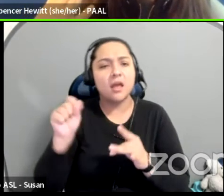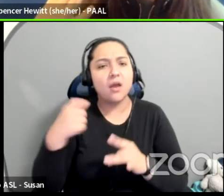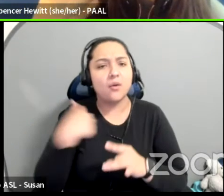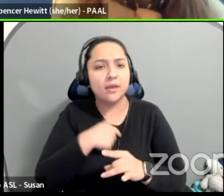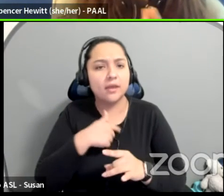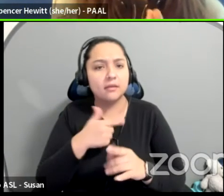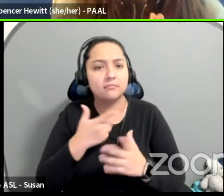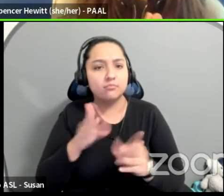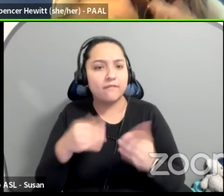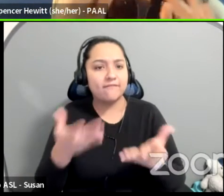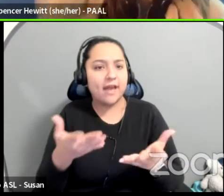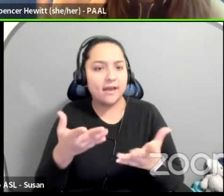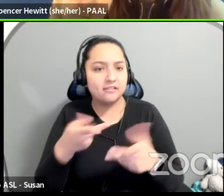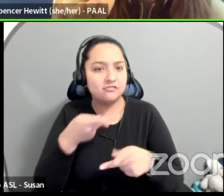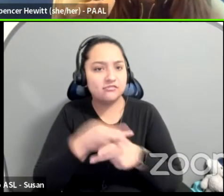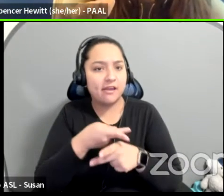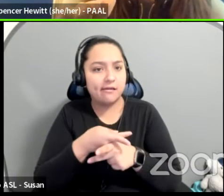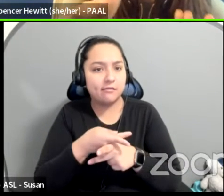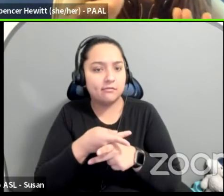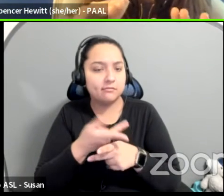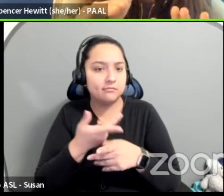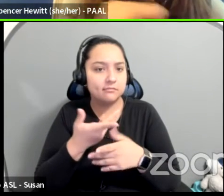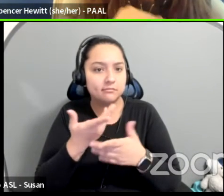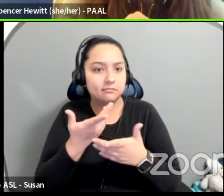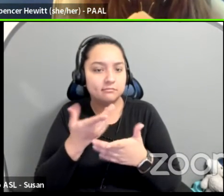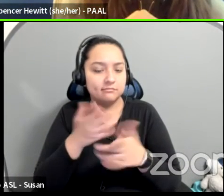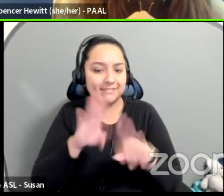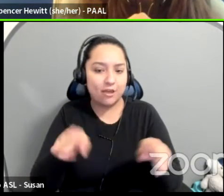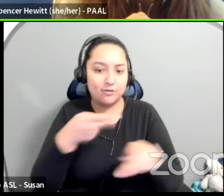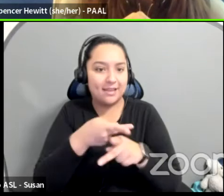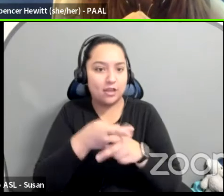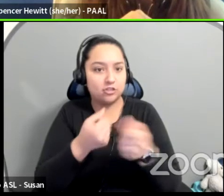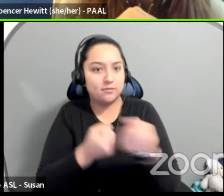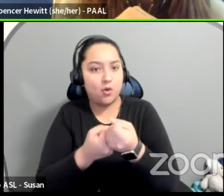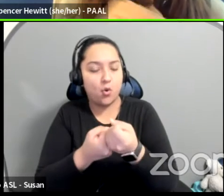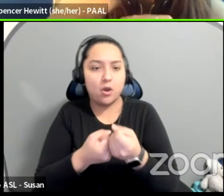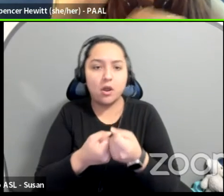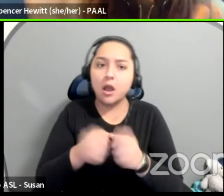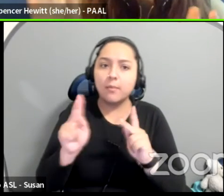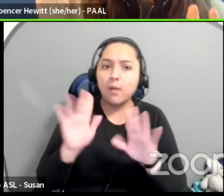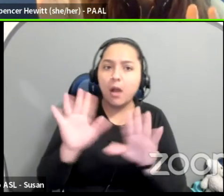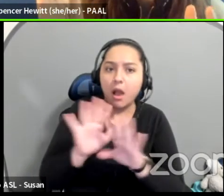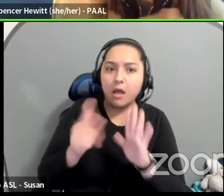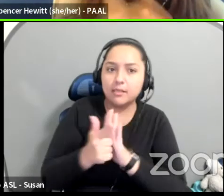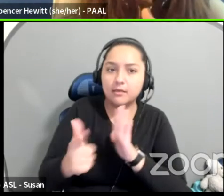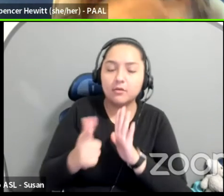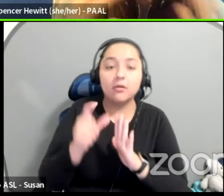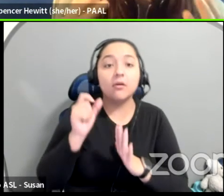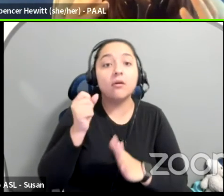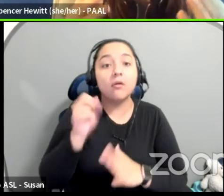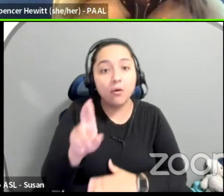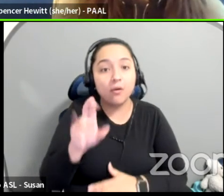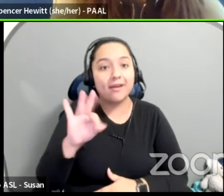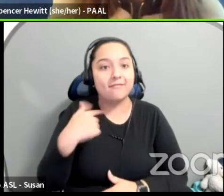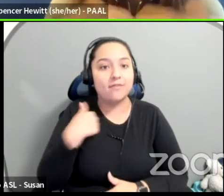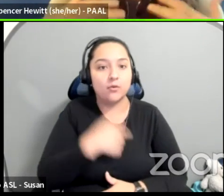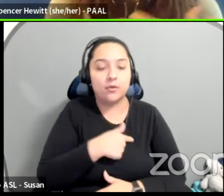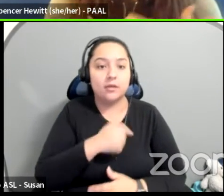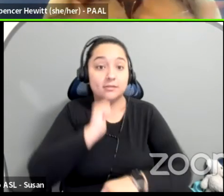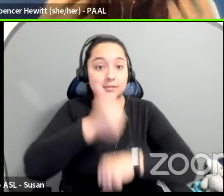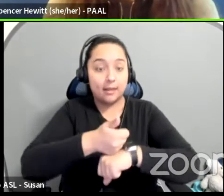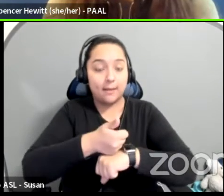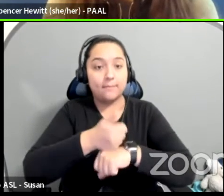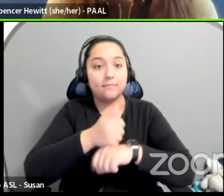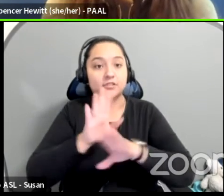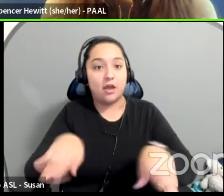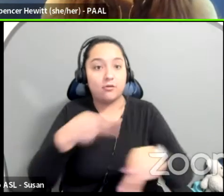no, that's illegal. Um, or if we set a precedent, uh, then we can't, that we can't sustain, then we could be discriminatory. And